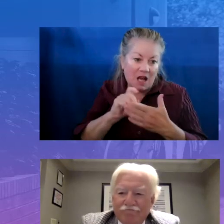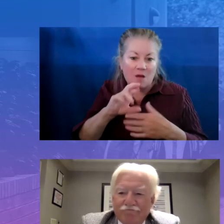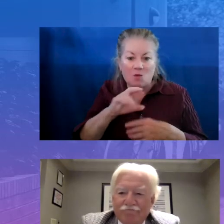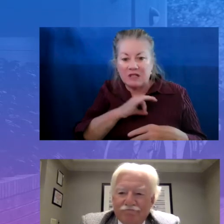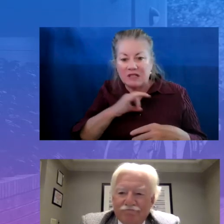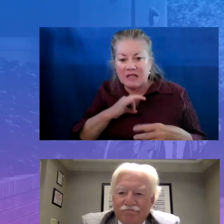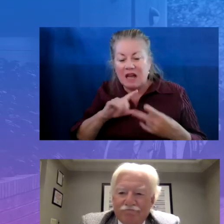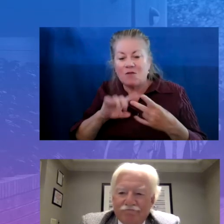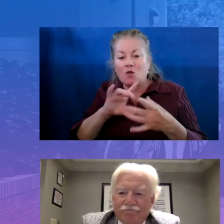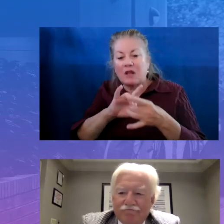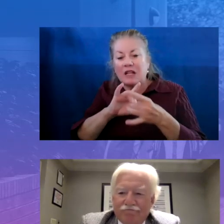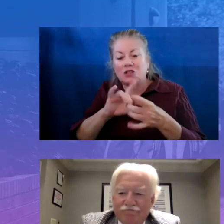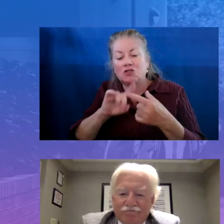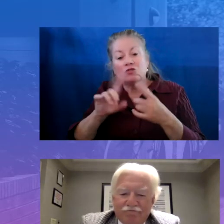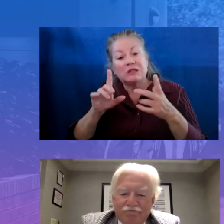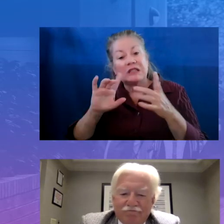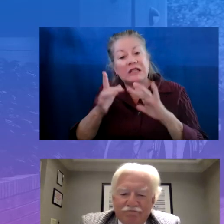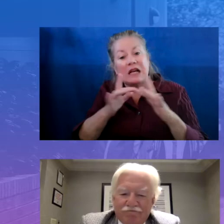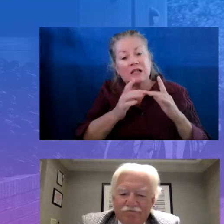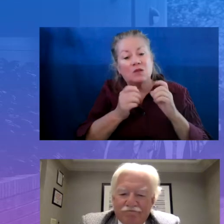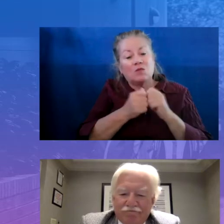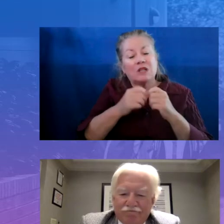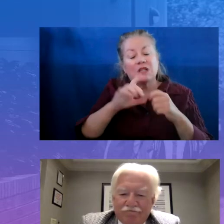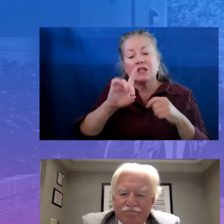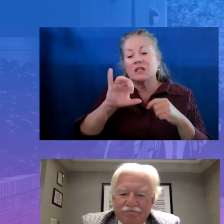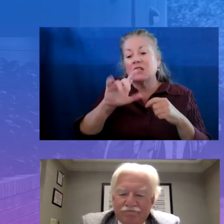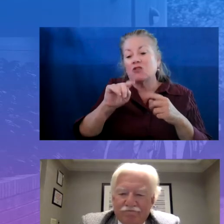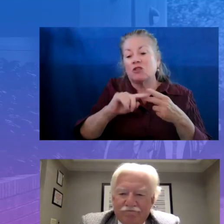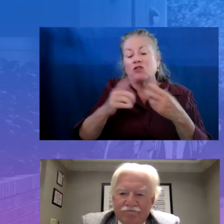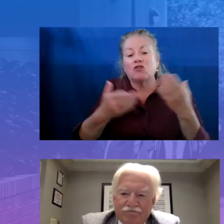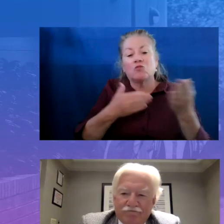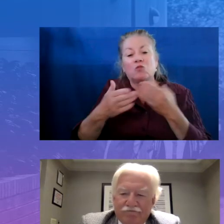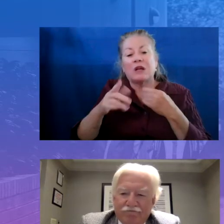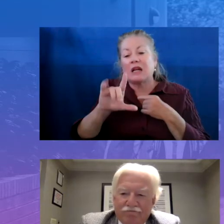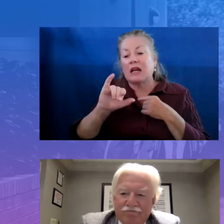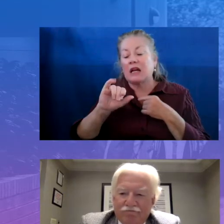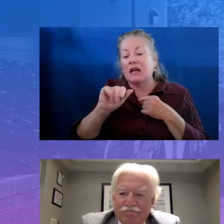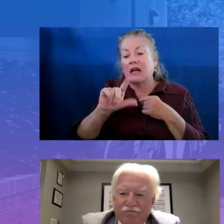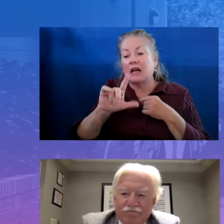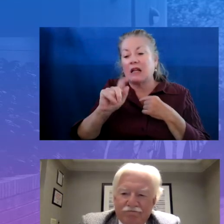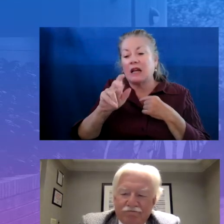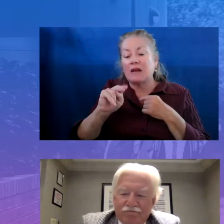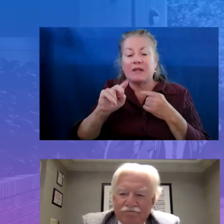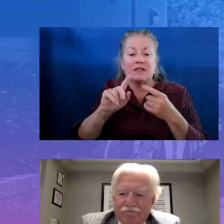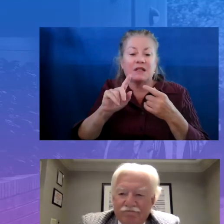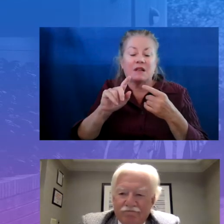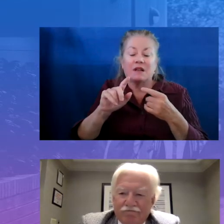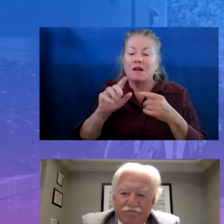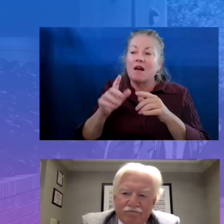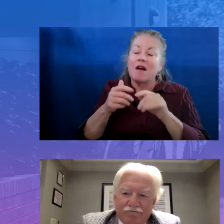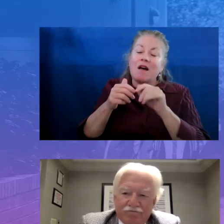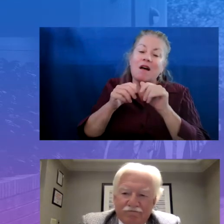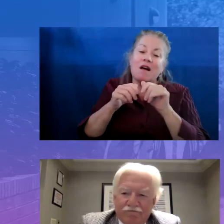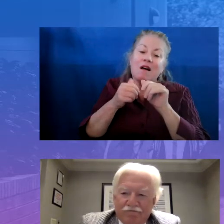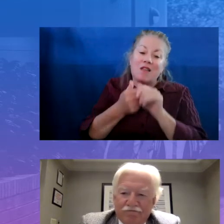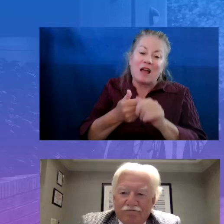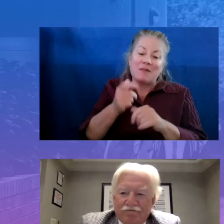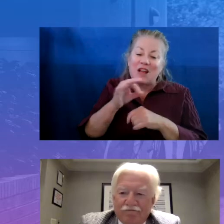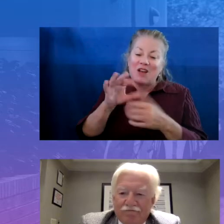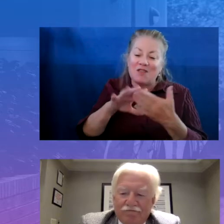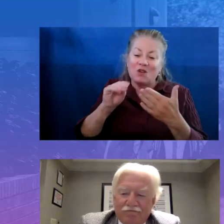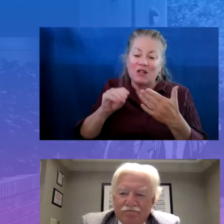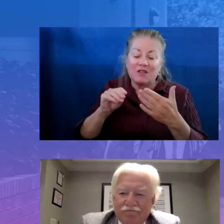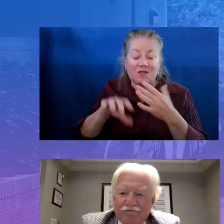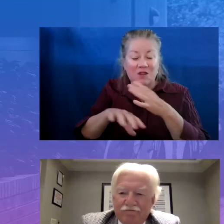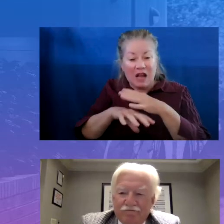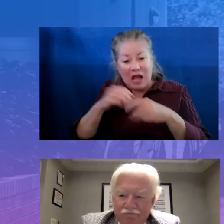to connect with the district to bring that alignment of learning so that what's happening in out-of-school time can be completely aligned